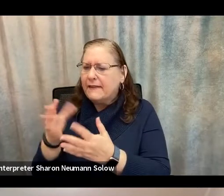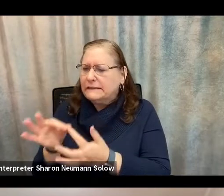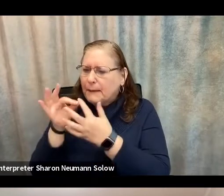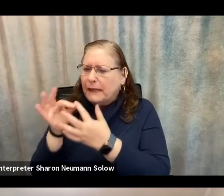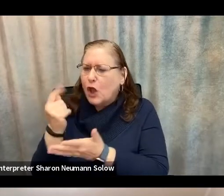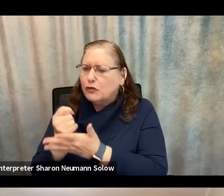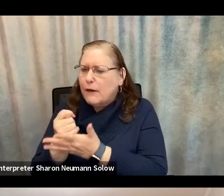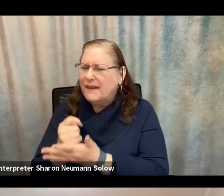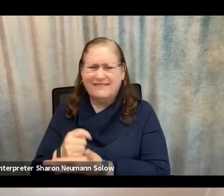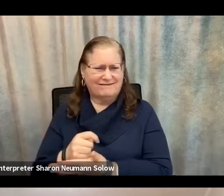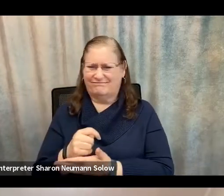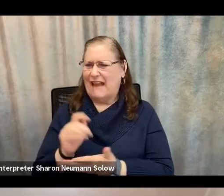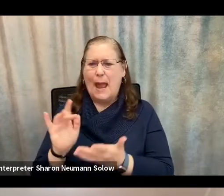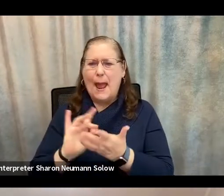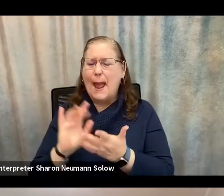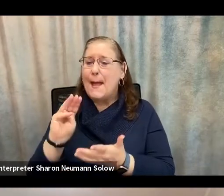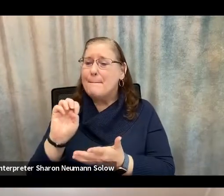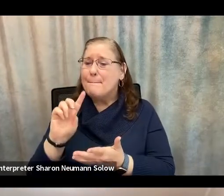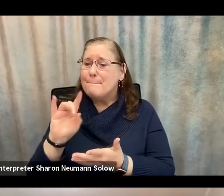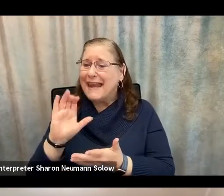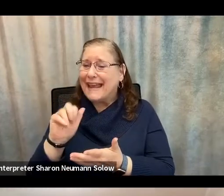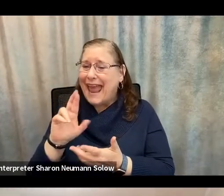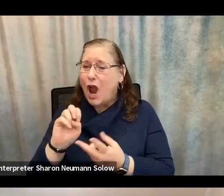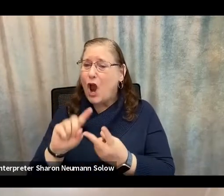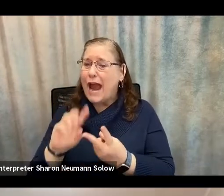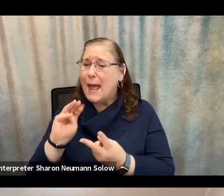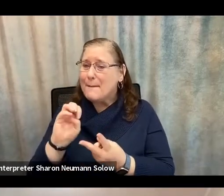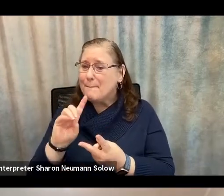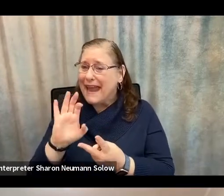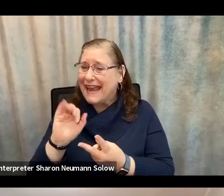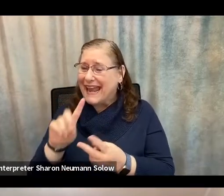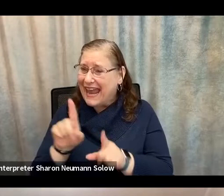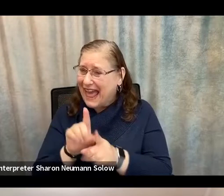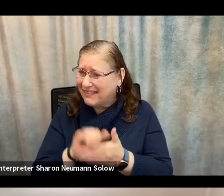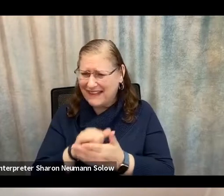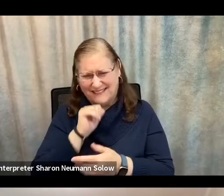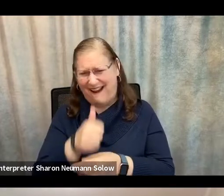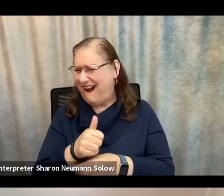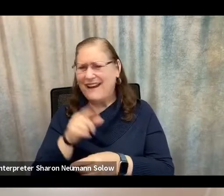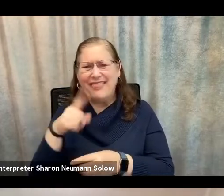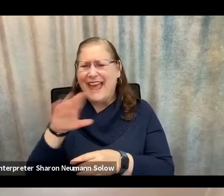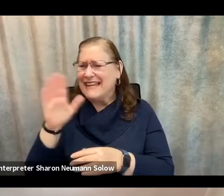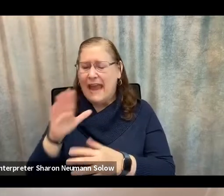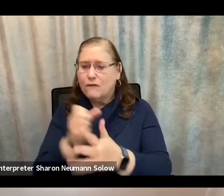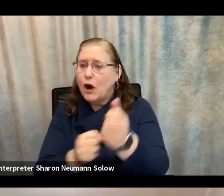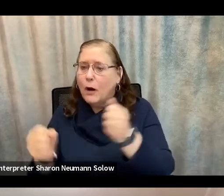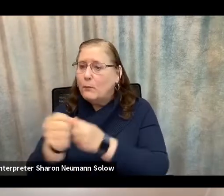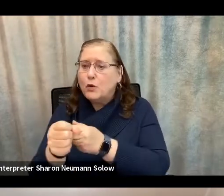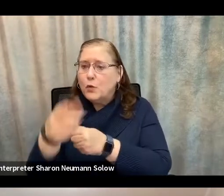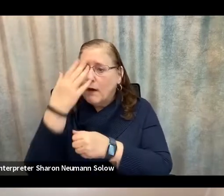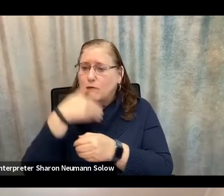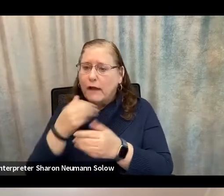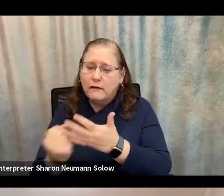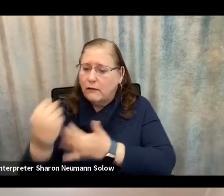They're never going to call you to give you special access or, or put you in line above others to be tested or to receive certain treatments.